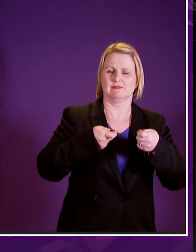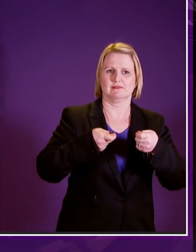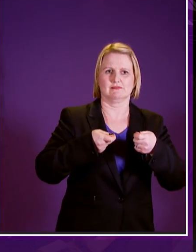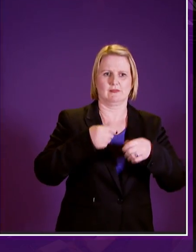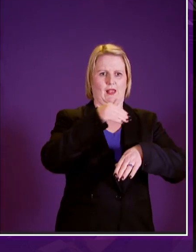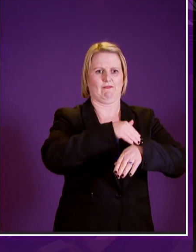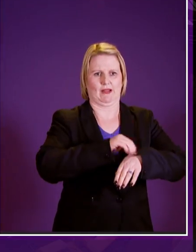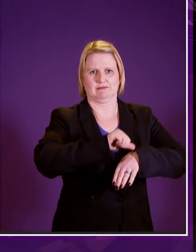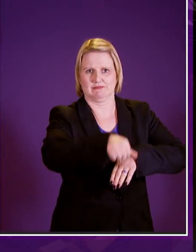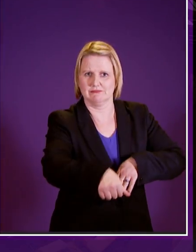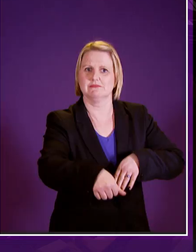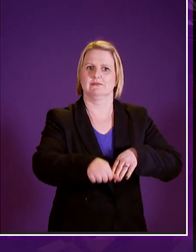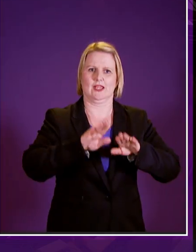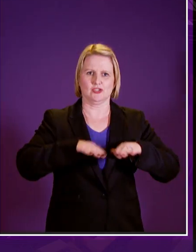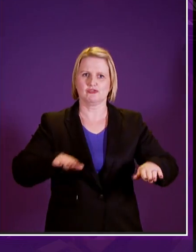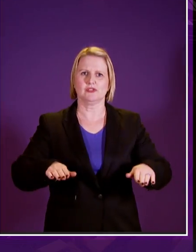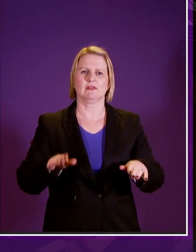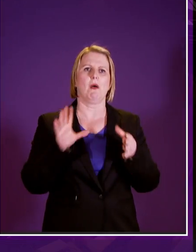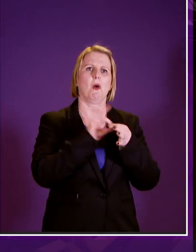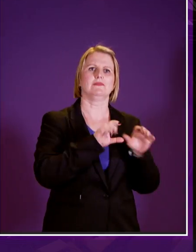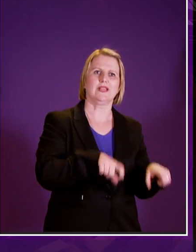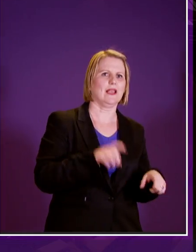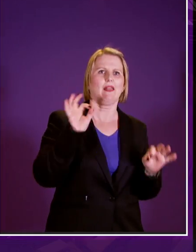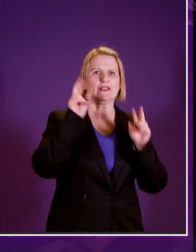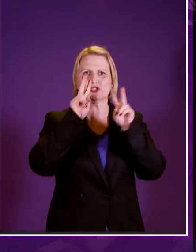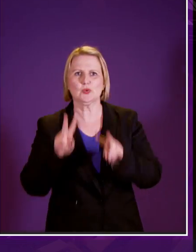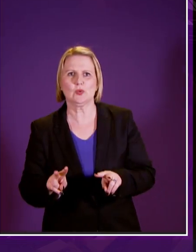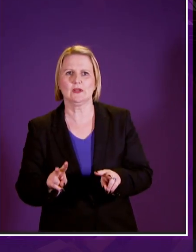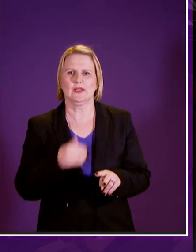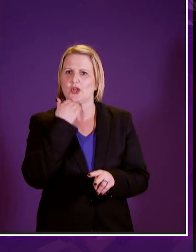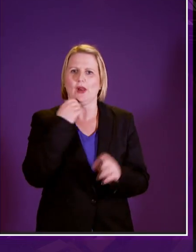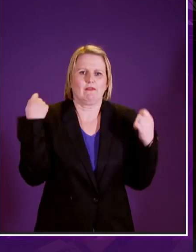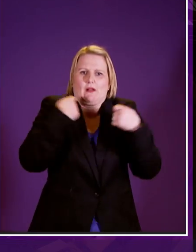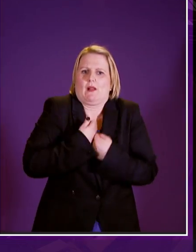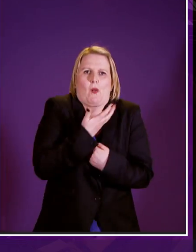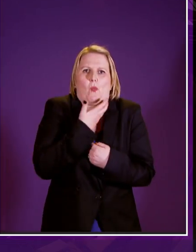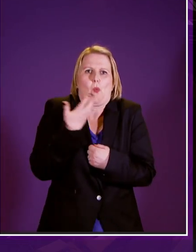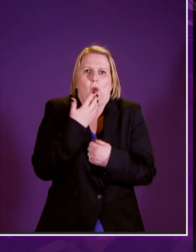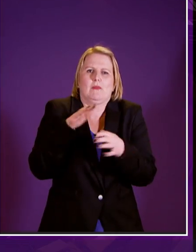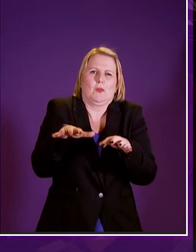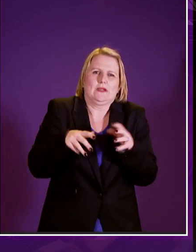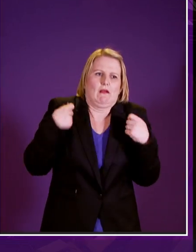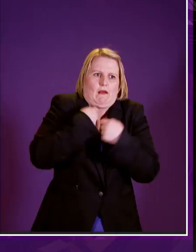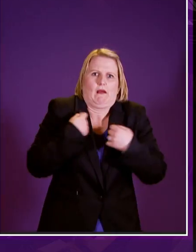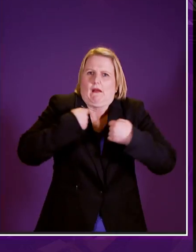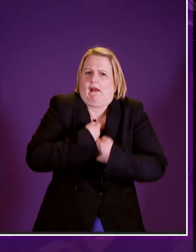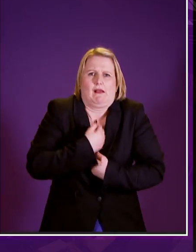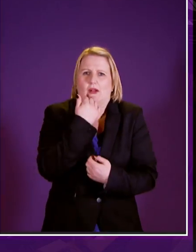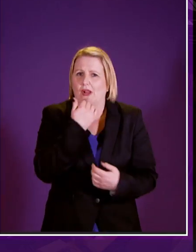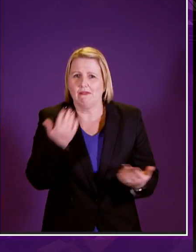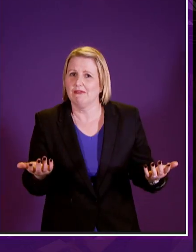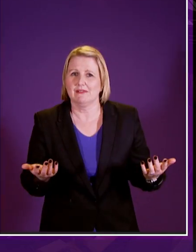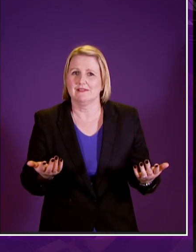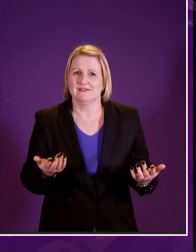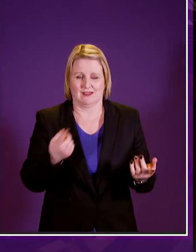having had the the breakfast they need the warm coat that protects them from the elements and what we know and understand to be the